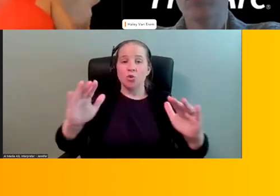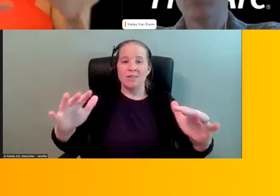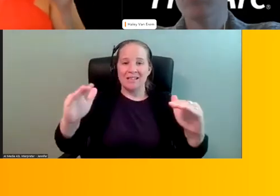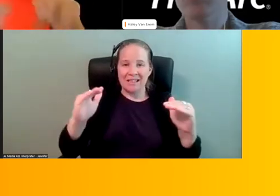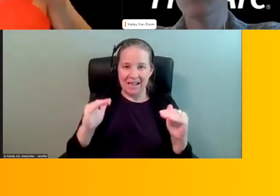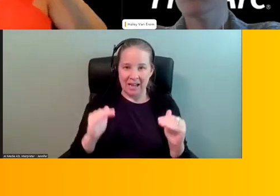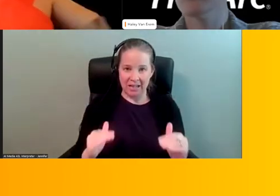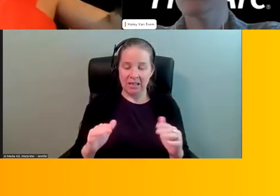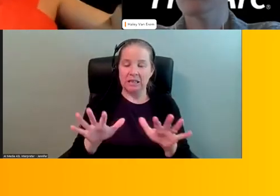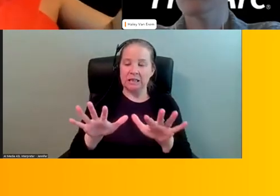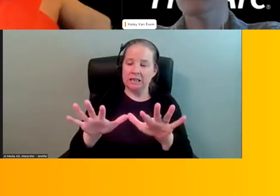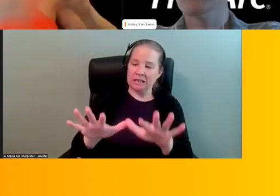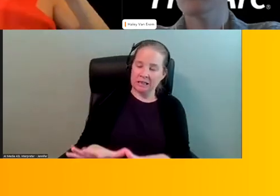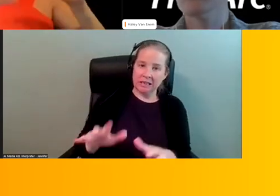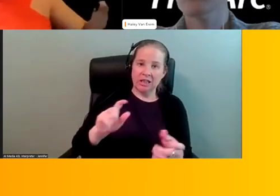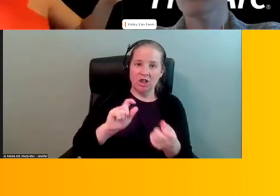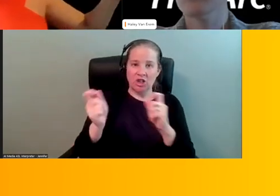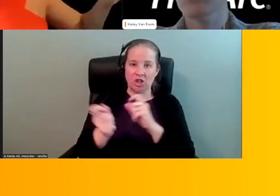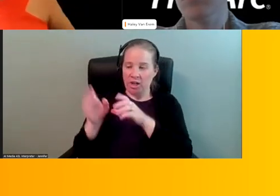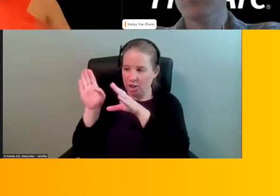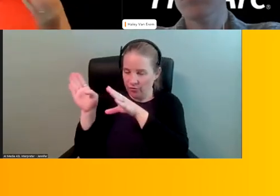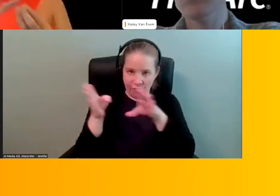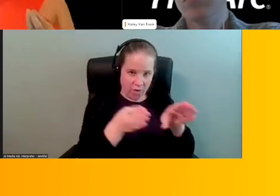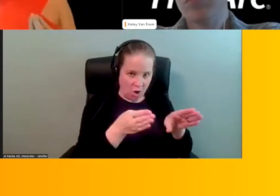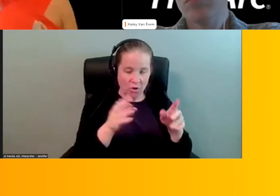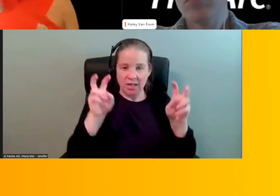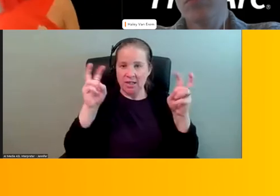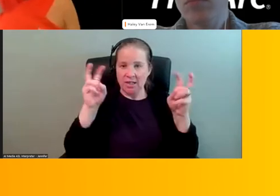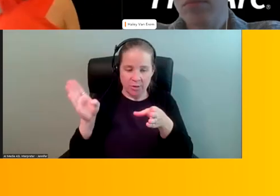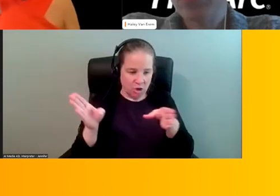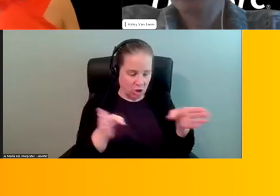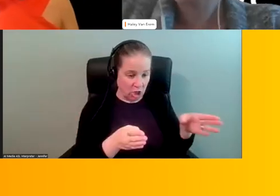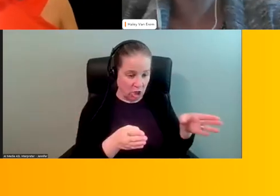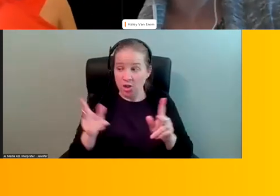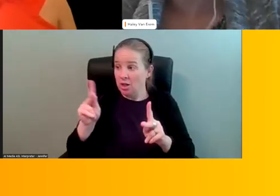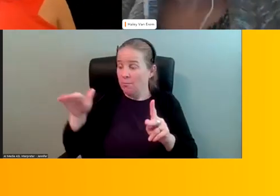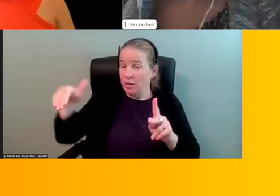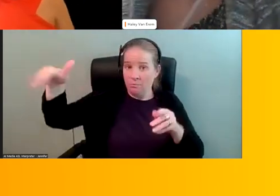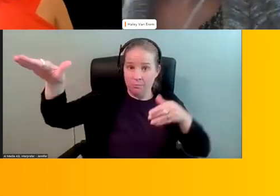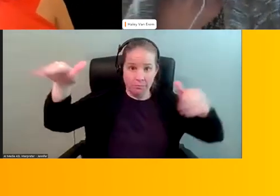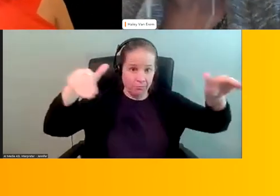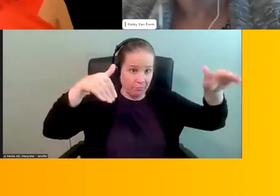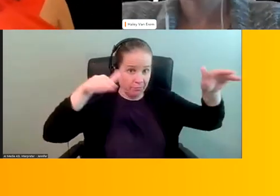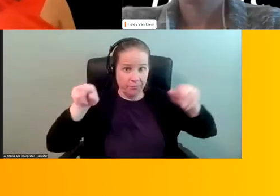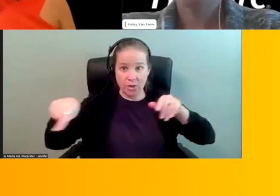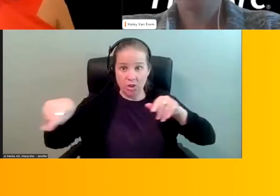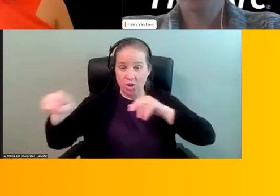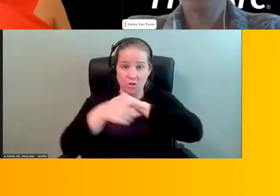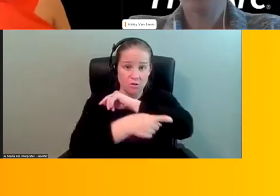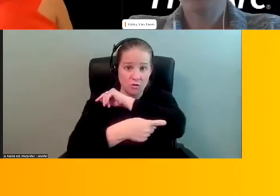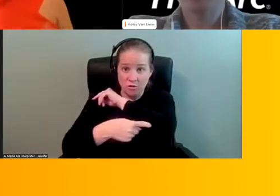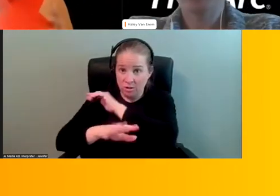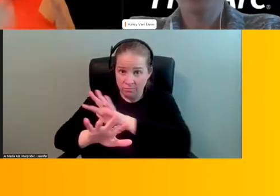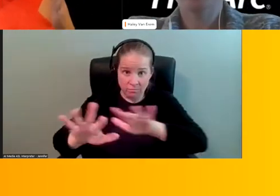they know how to change the focus how to change the subject how to remove people who are triggering in that moment to whoever's in